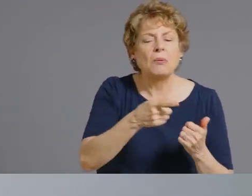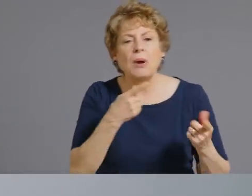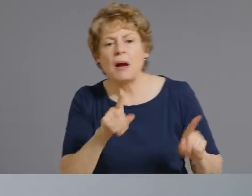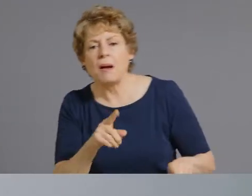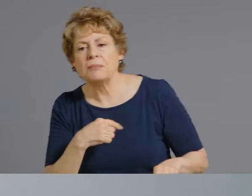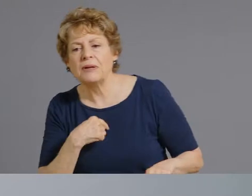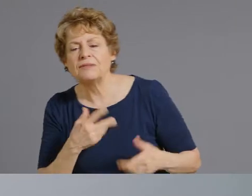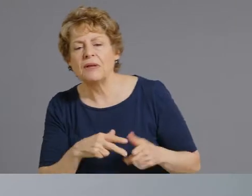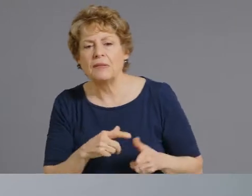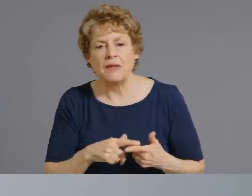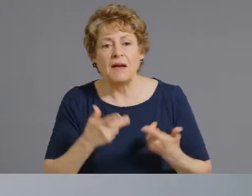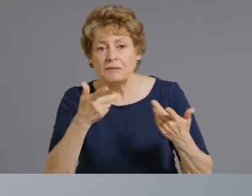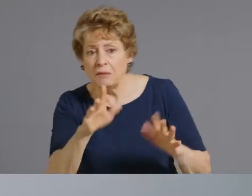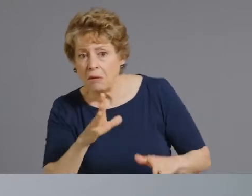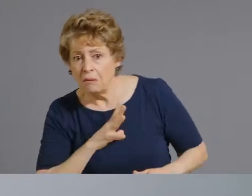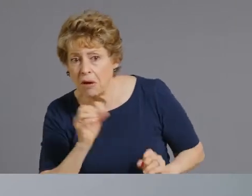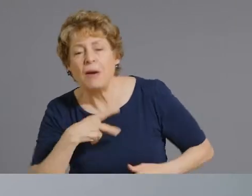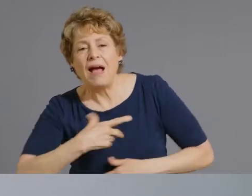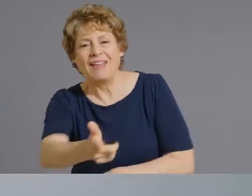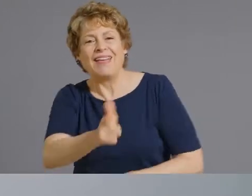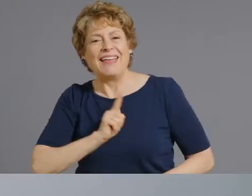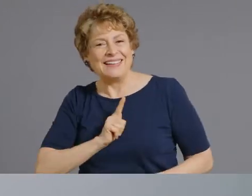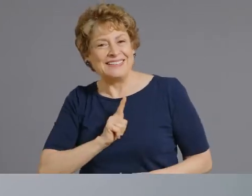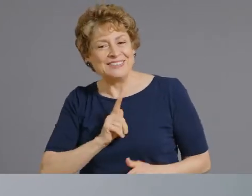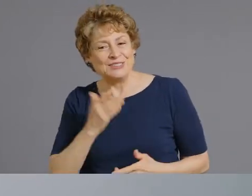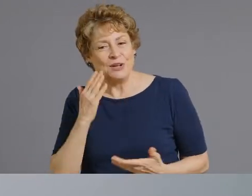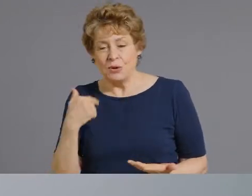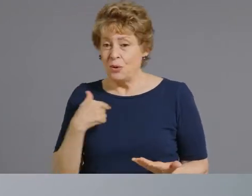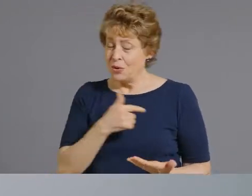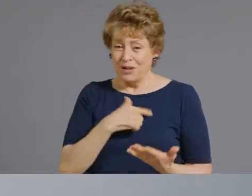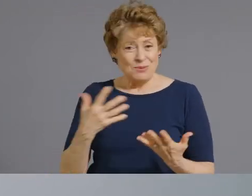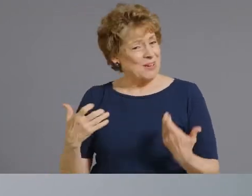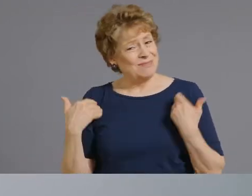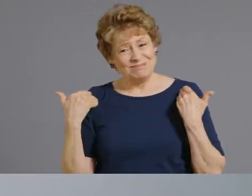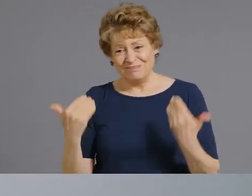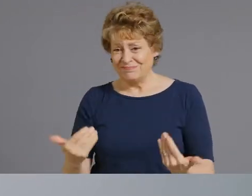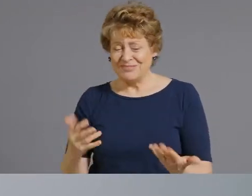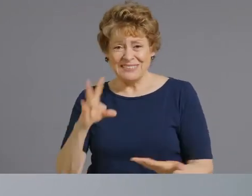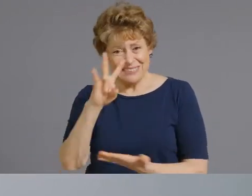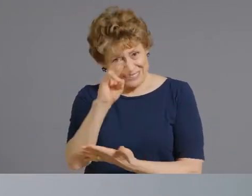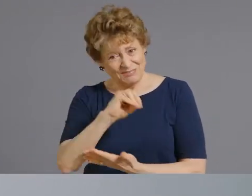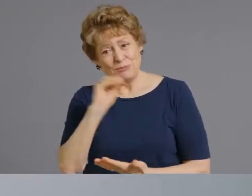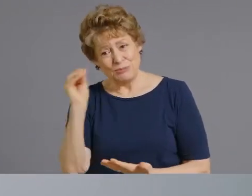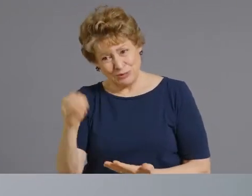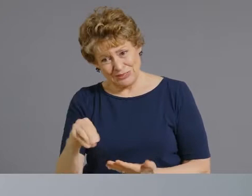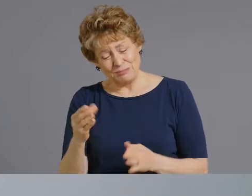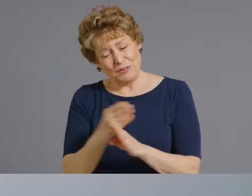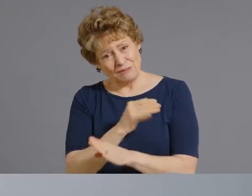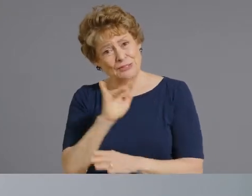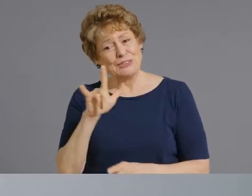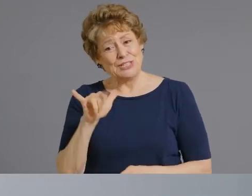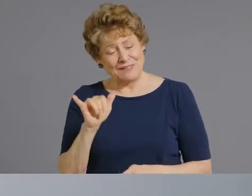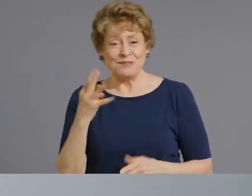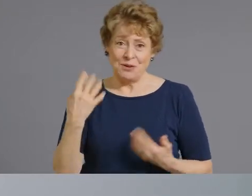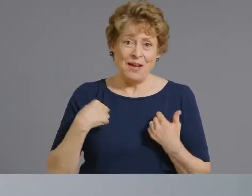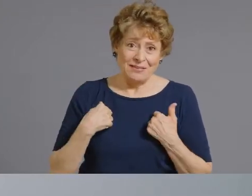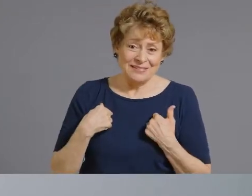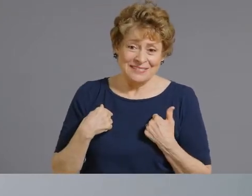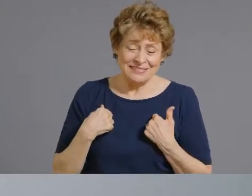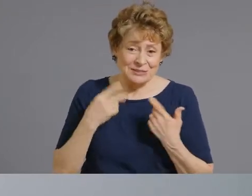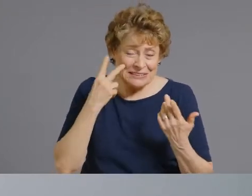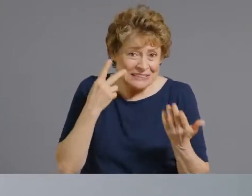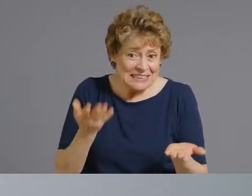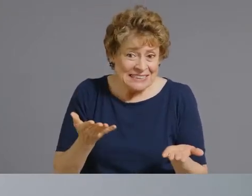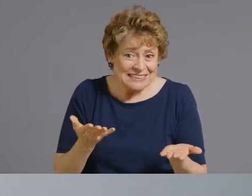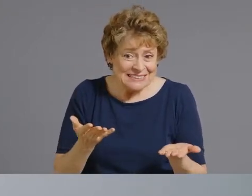so we're going to continue to work we would love to hit that 70 percent goal by july 4th but we're going to continue working